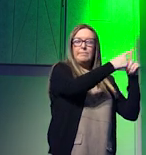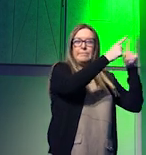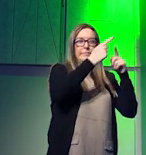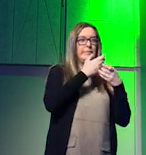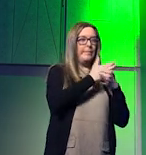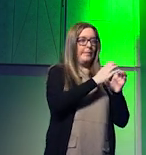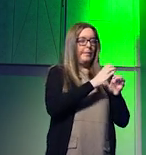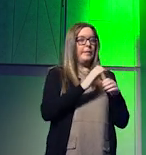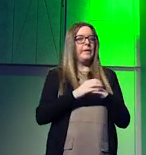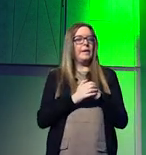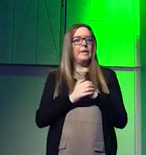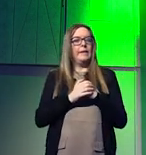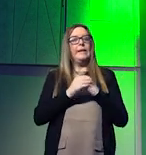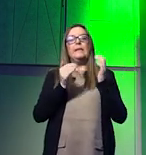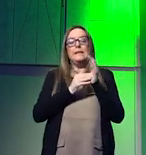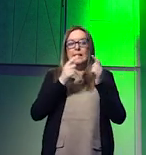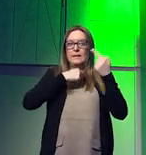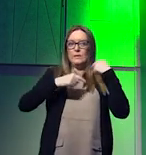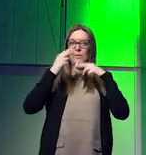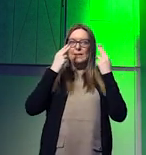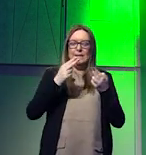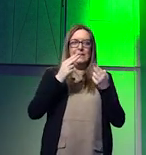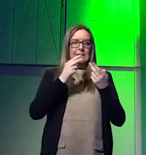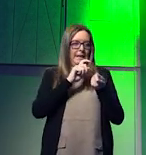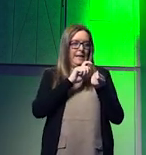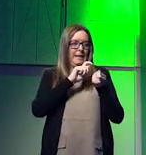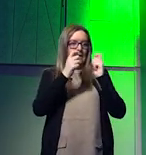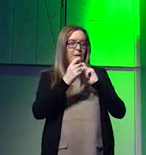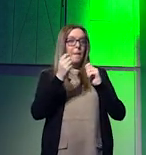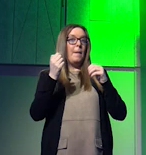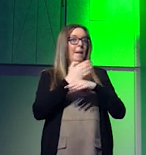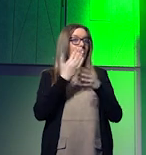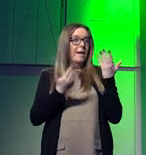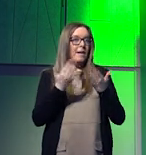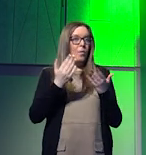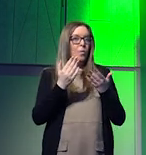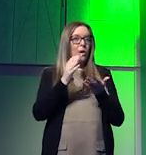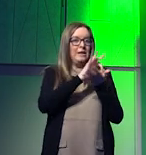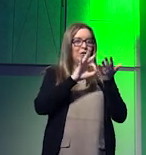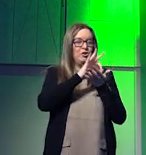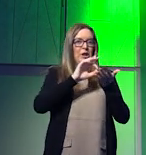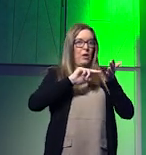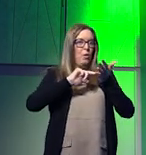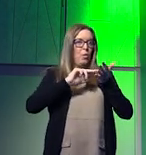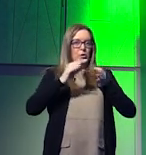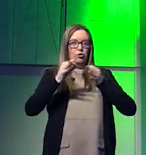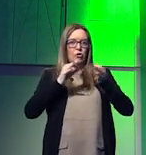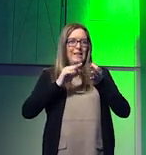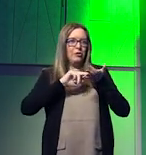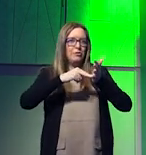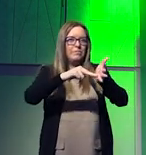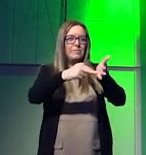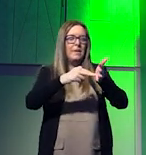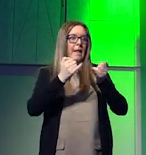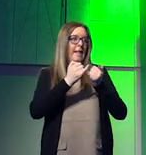Europe towards adaptation in a world currently framed by geostrategy where you see obviously that systems rivals